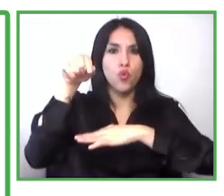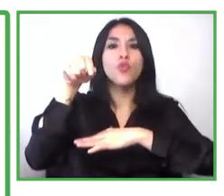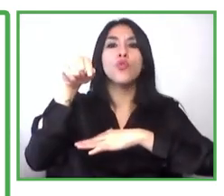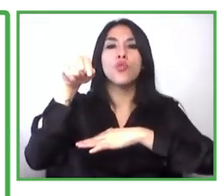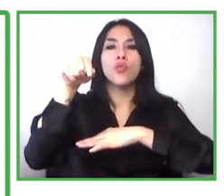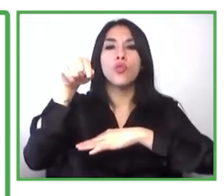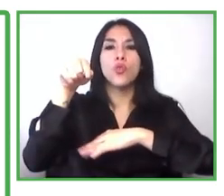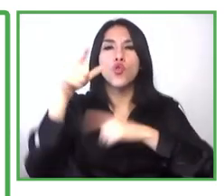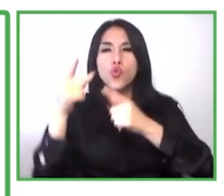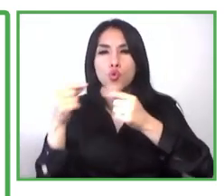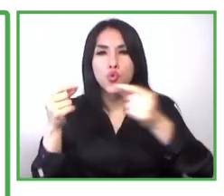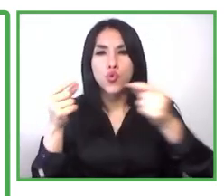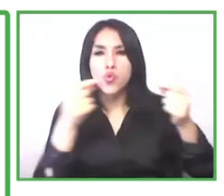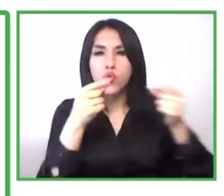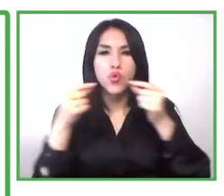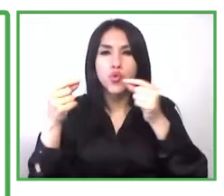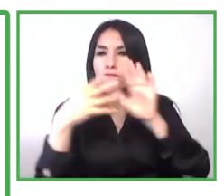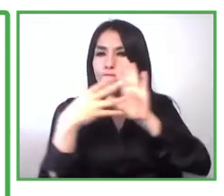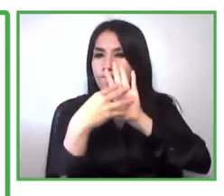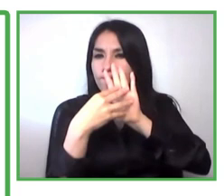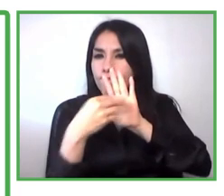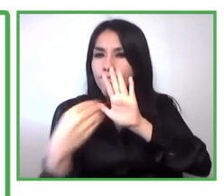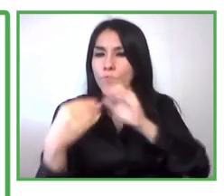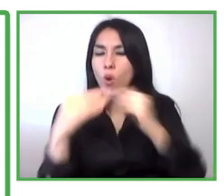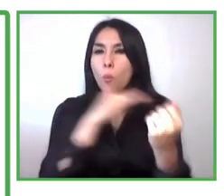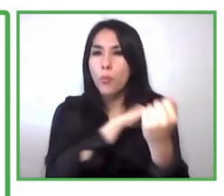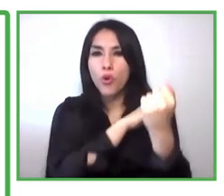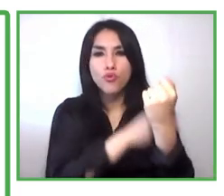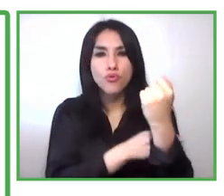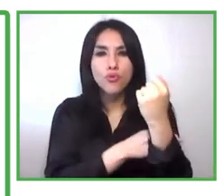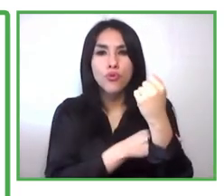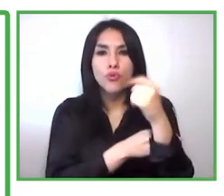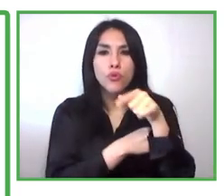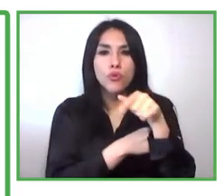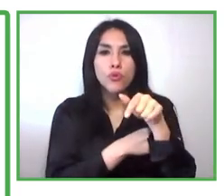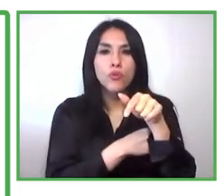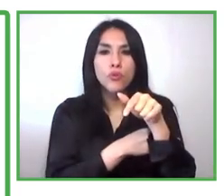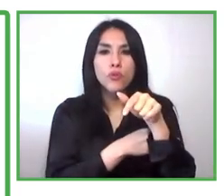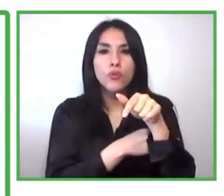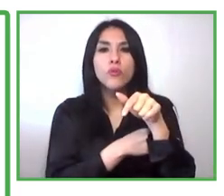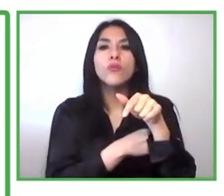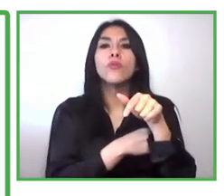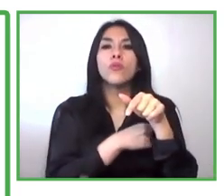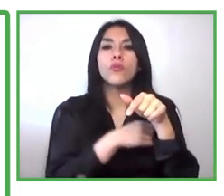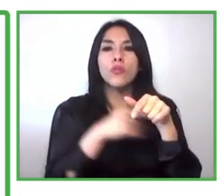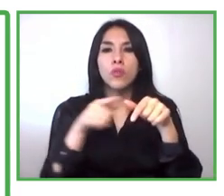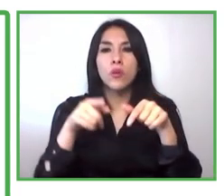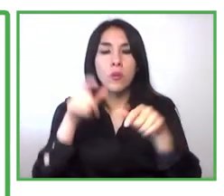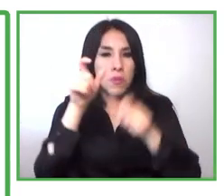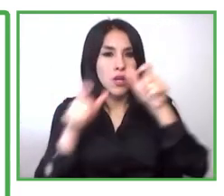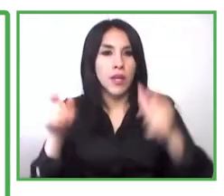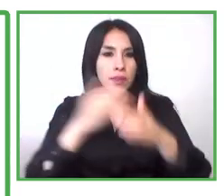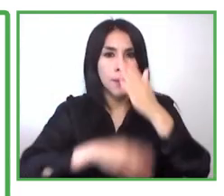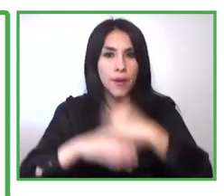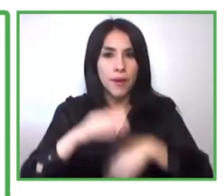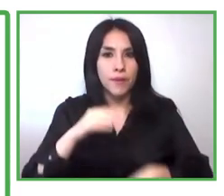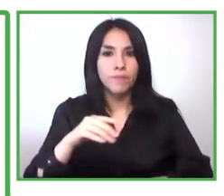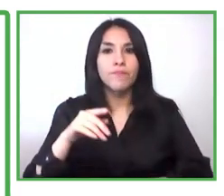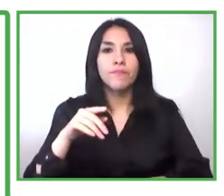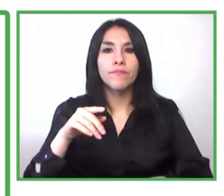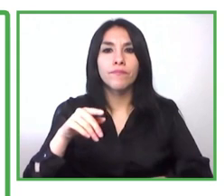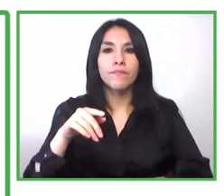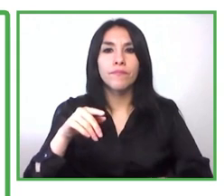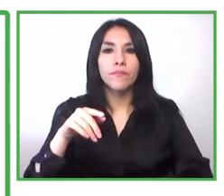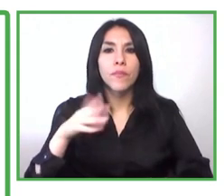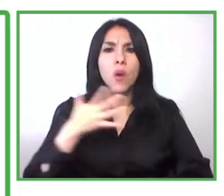of a strengthening model for disabled people strengthening entrepreneurship about this point i